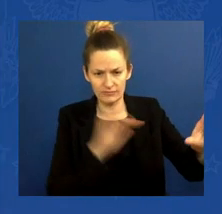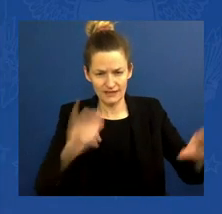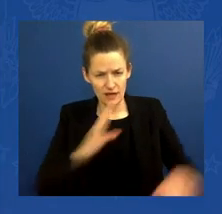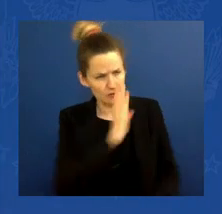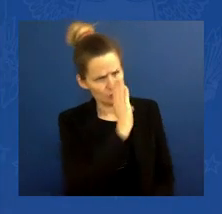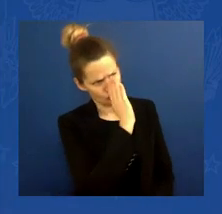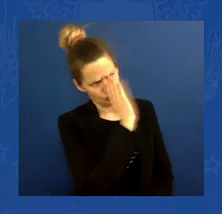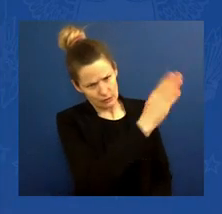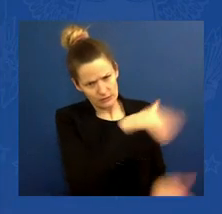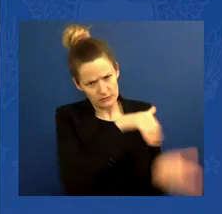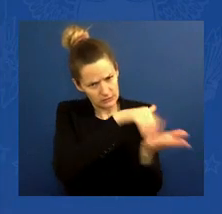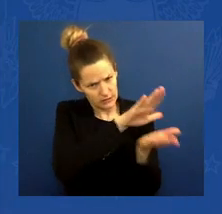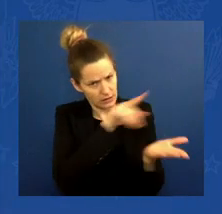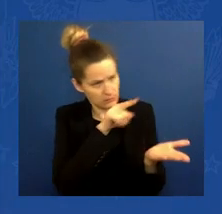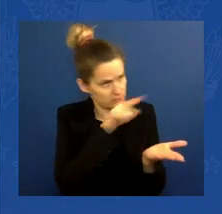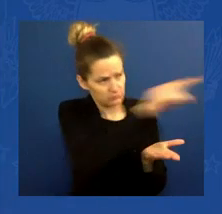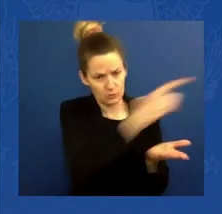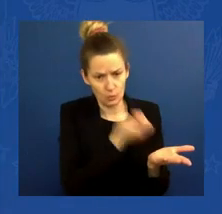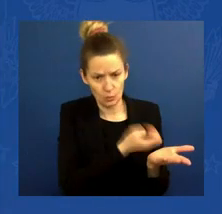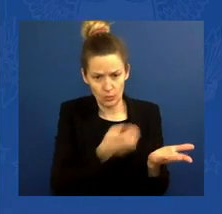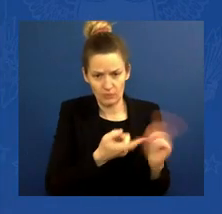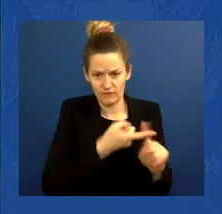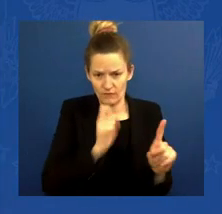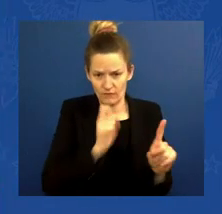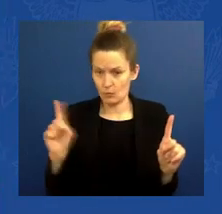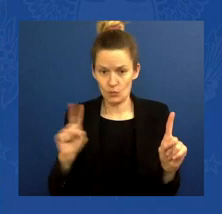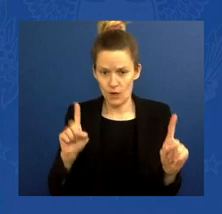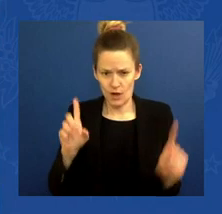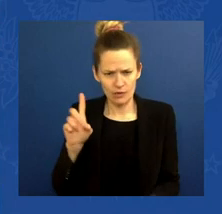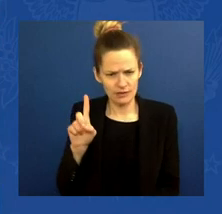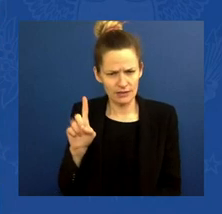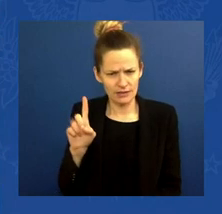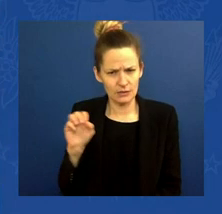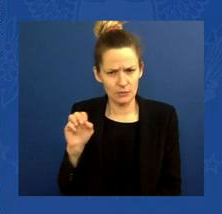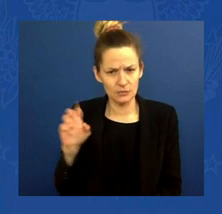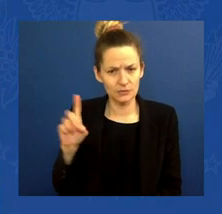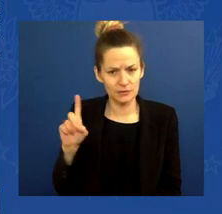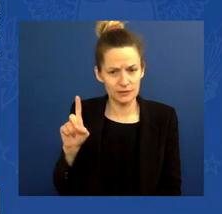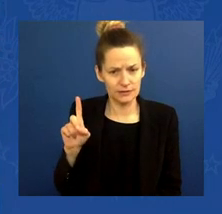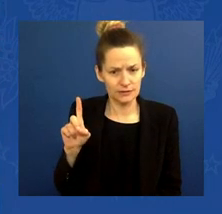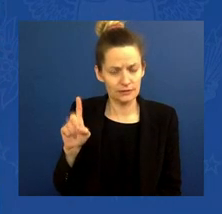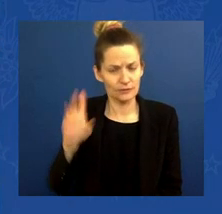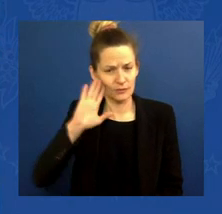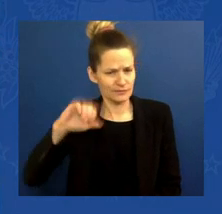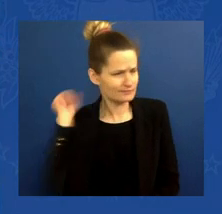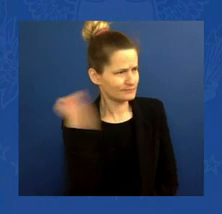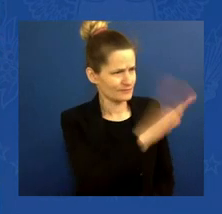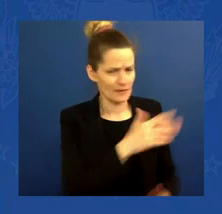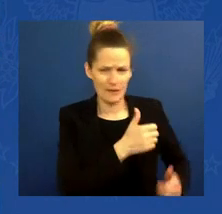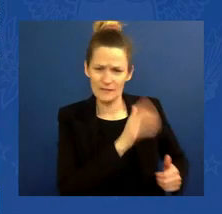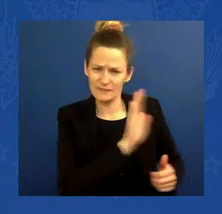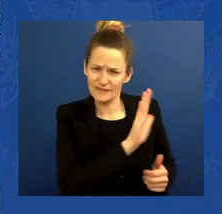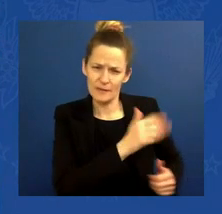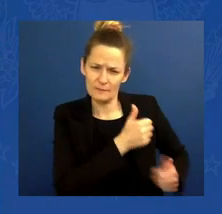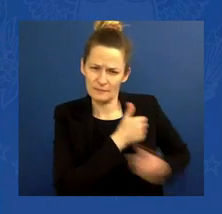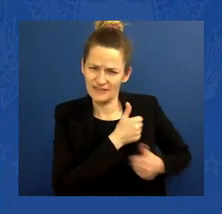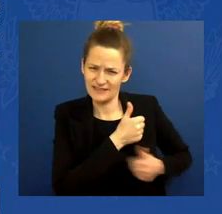military to help them as they fight against this invasion. And I thank the Congress for appropriating these funds.